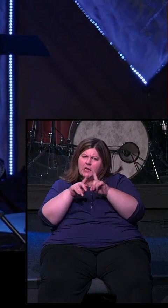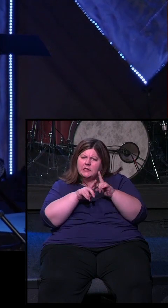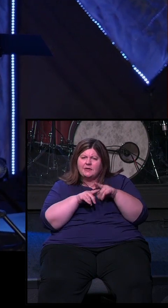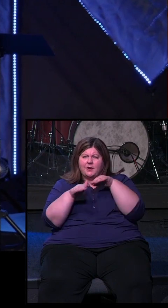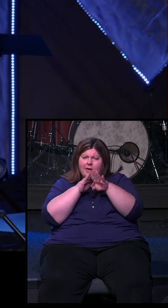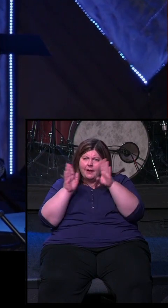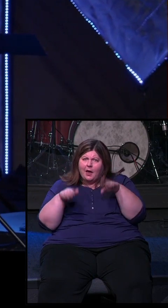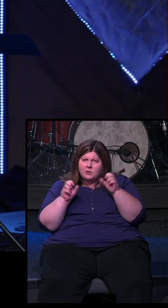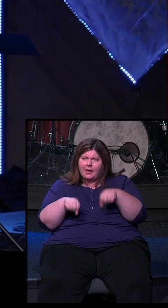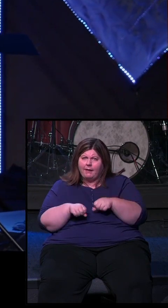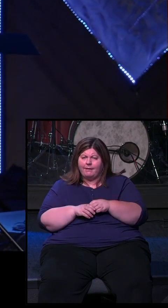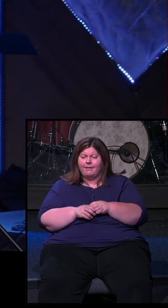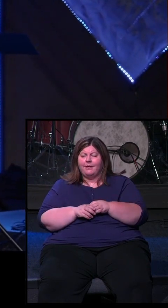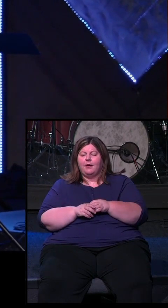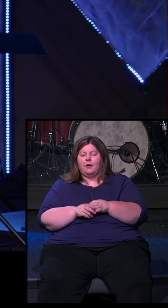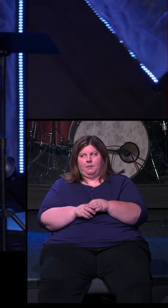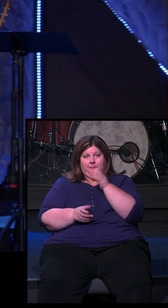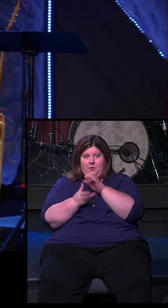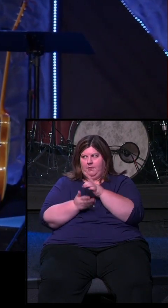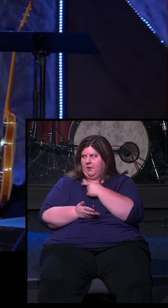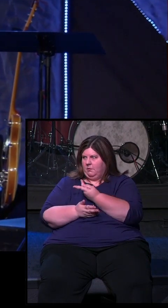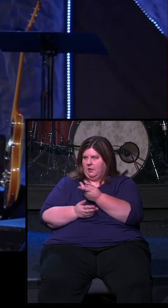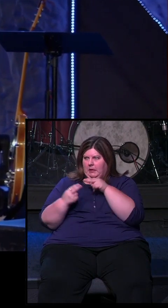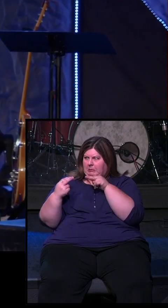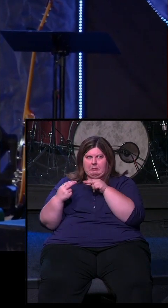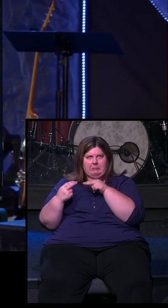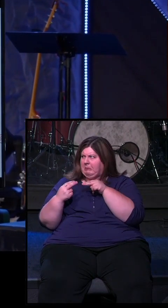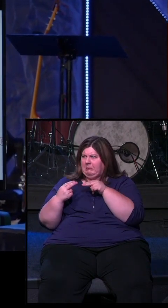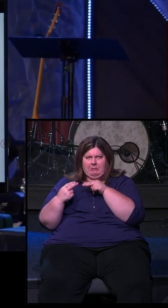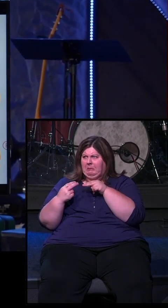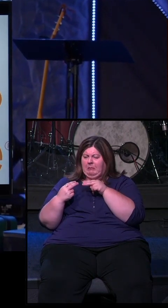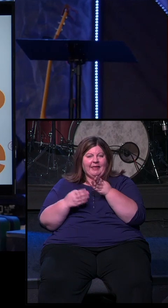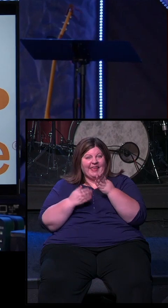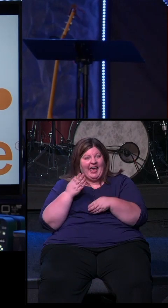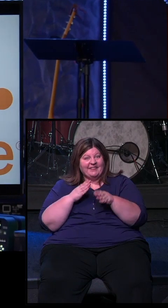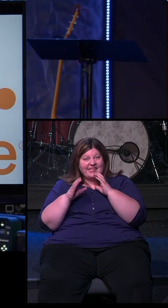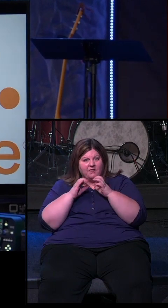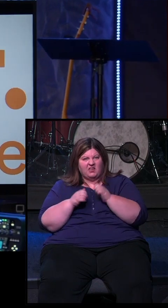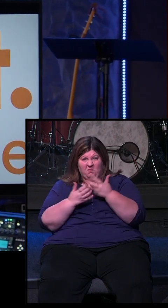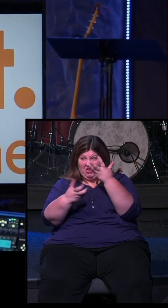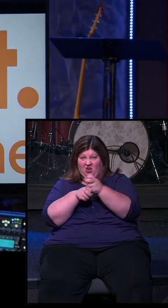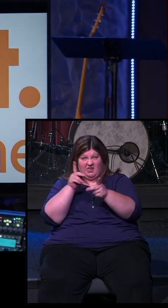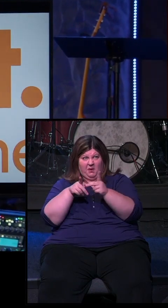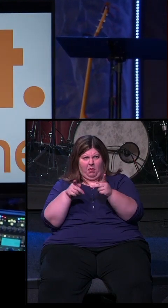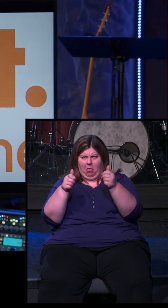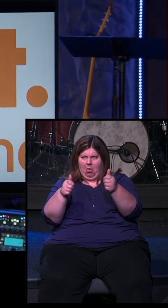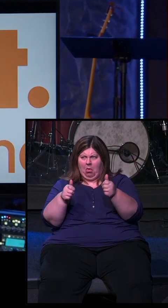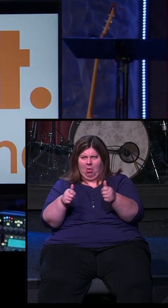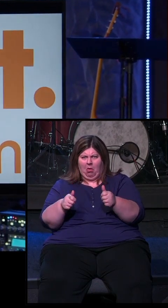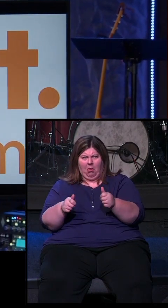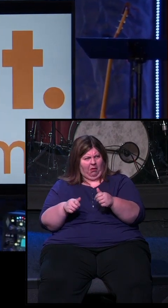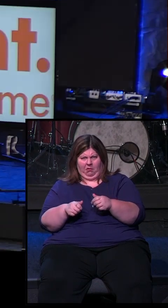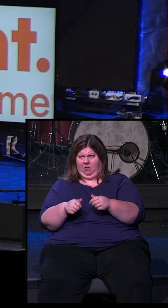break into somebody's house. So Carrie and I, we're terrified by the end of this conversation. My trust in humanity is just going down the